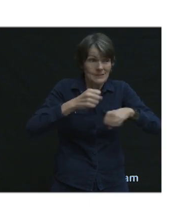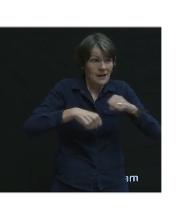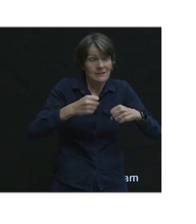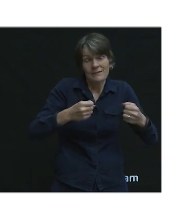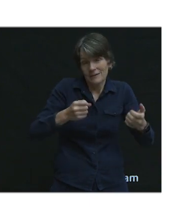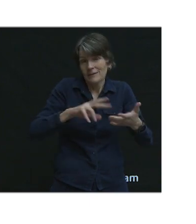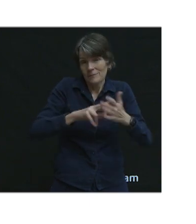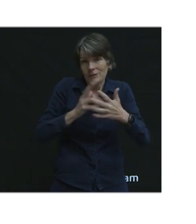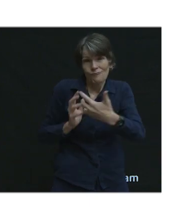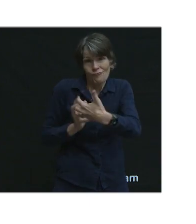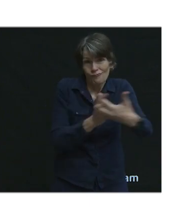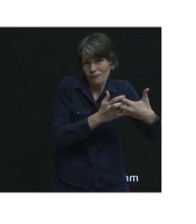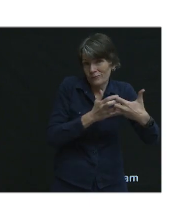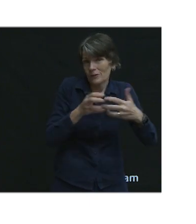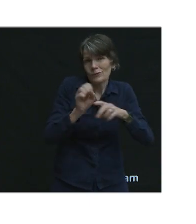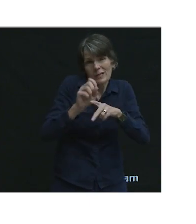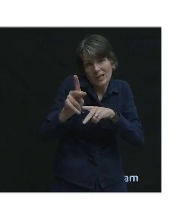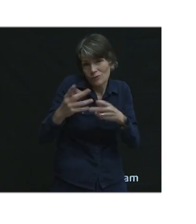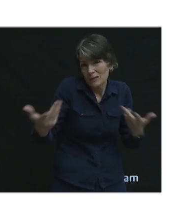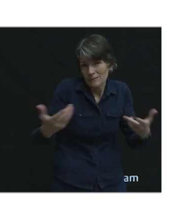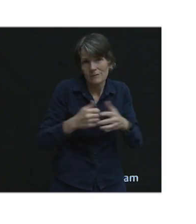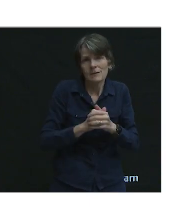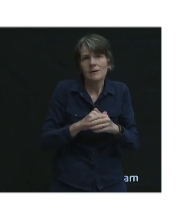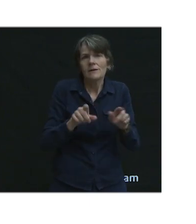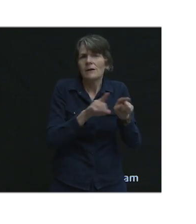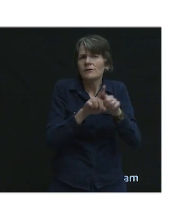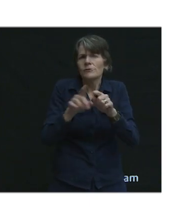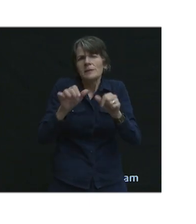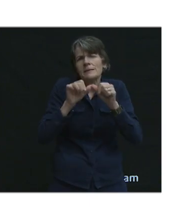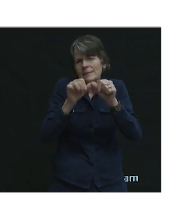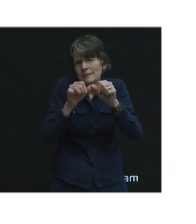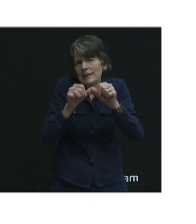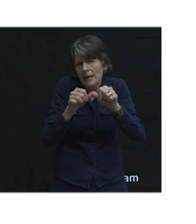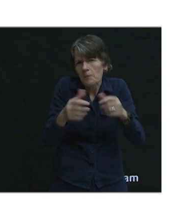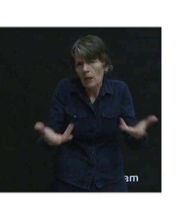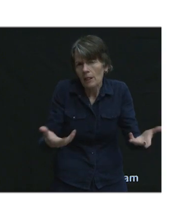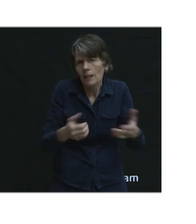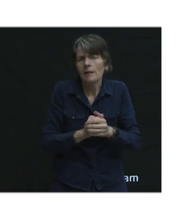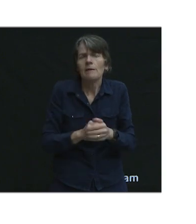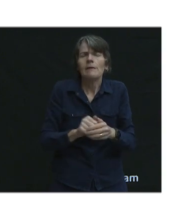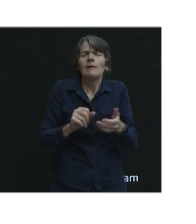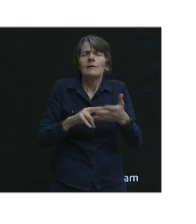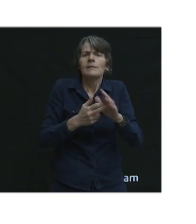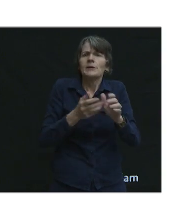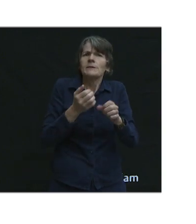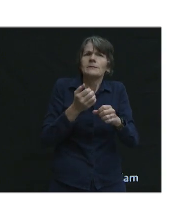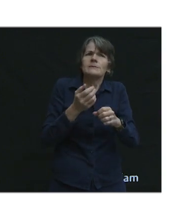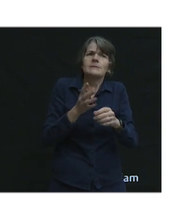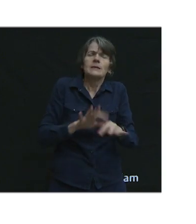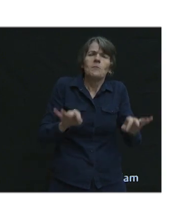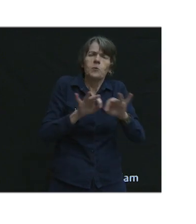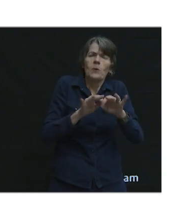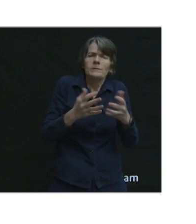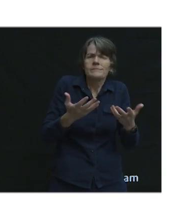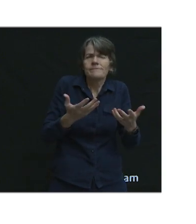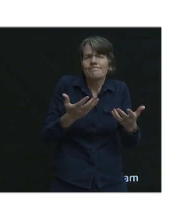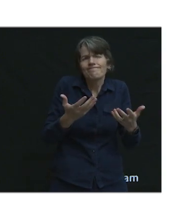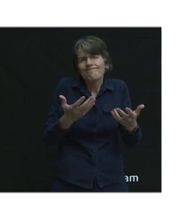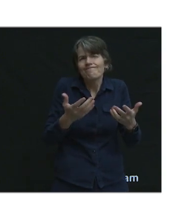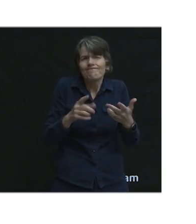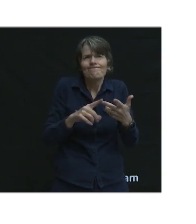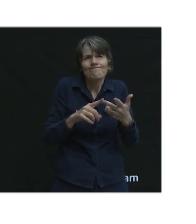or transit. And it's about sustainable and innovative mobility, so one of them is making sure there's, I haven't really talked about it too much, but really